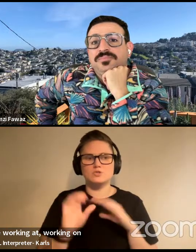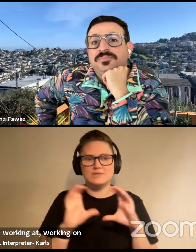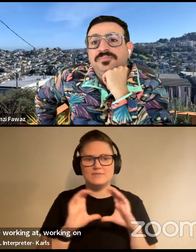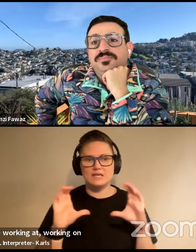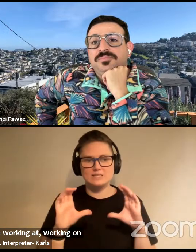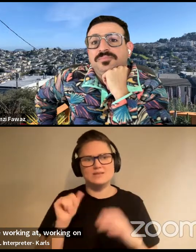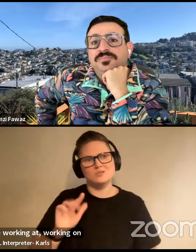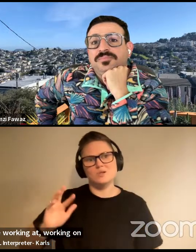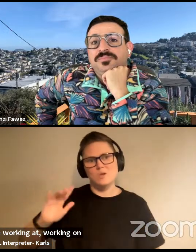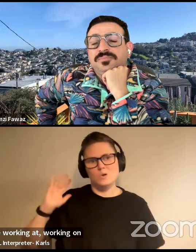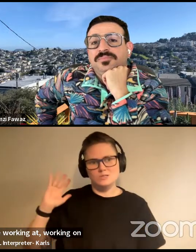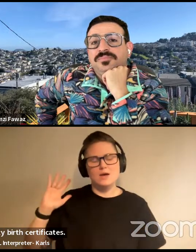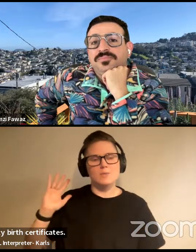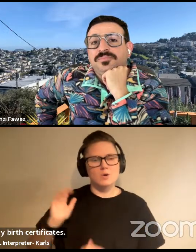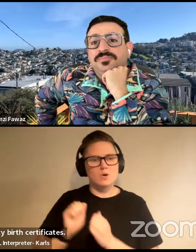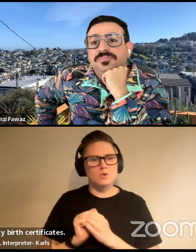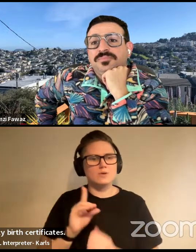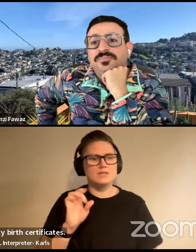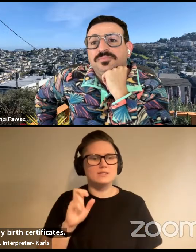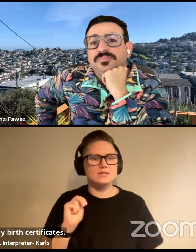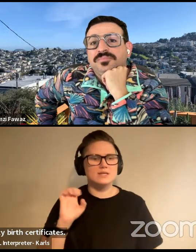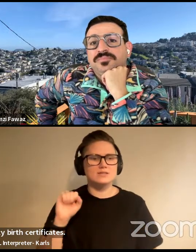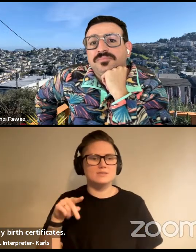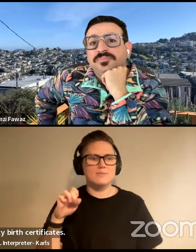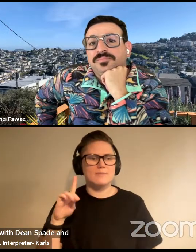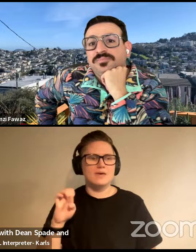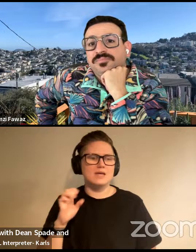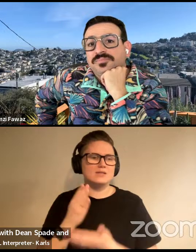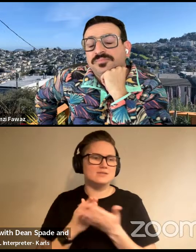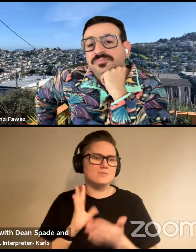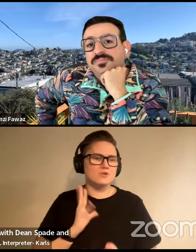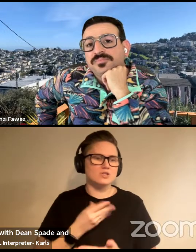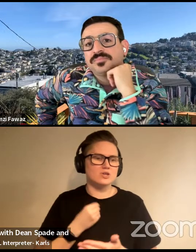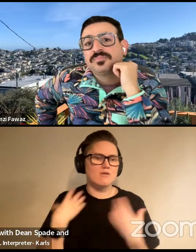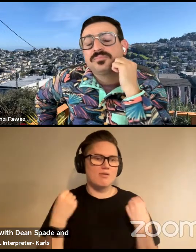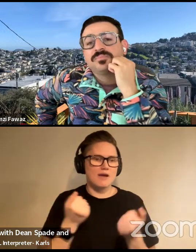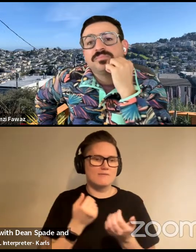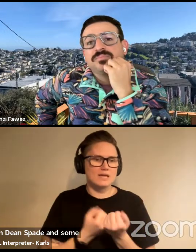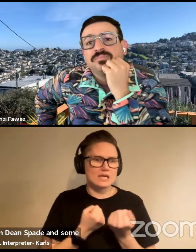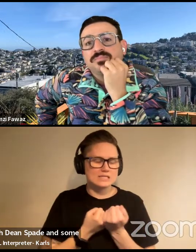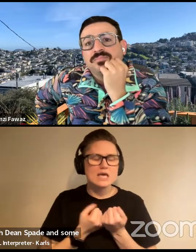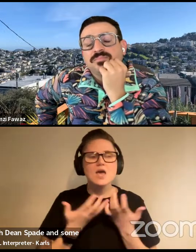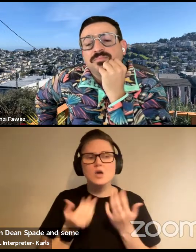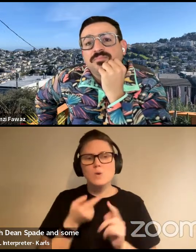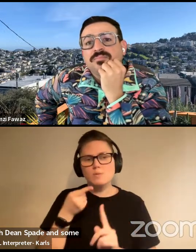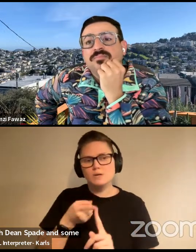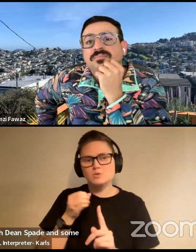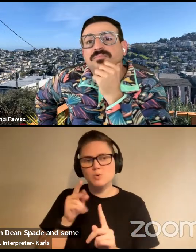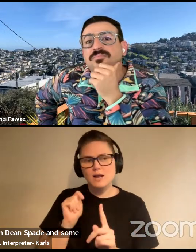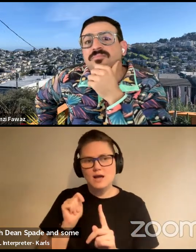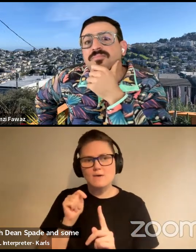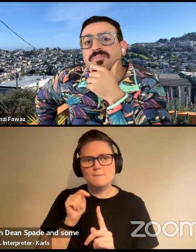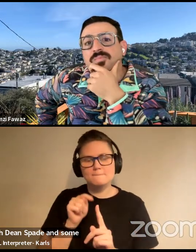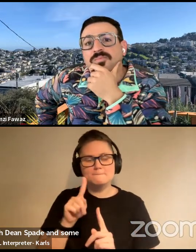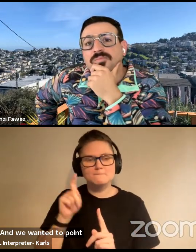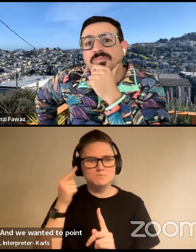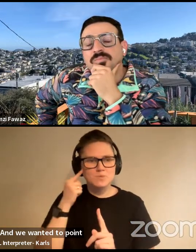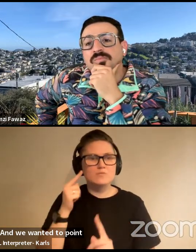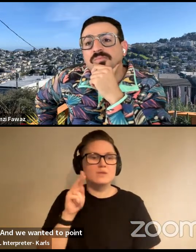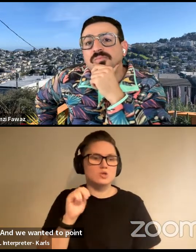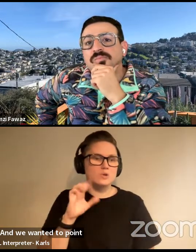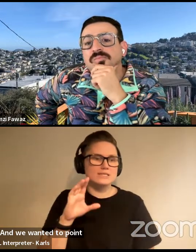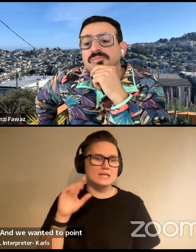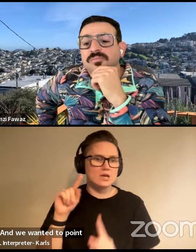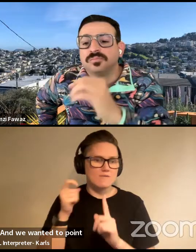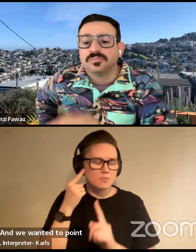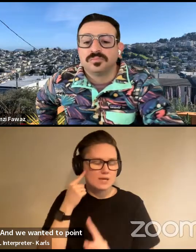like a long time ago with Dean Spade and some transgender health advocates. And we wanted to point out to the government, the New York City government